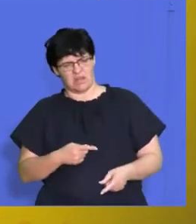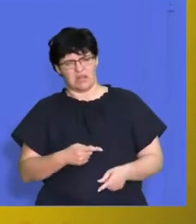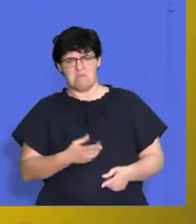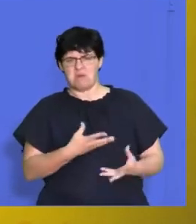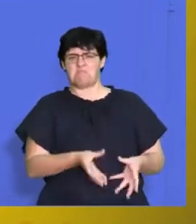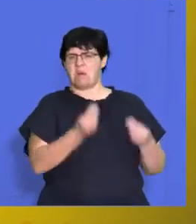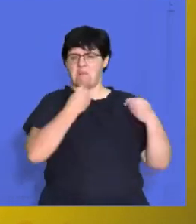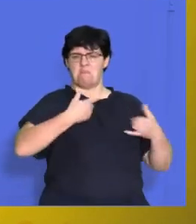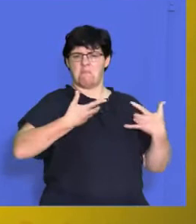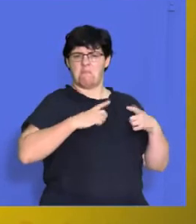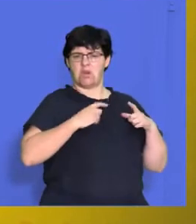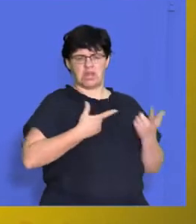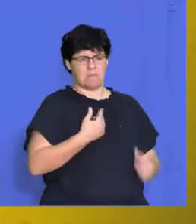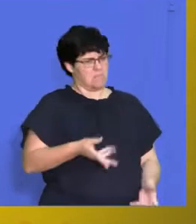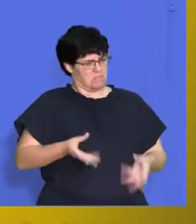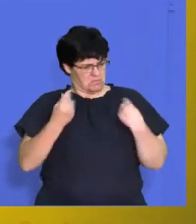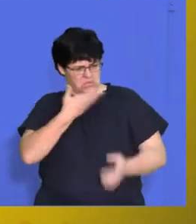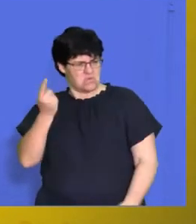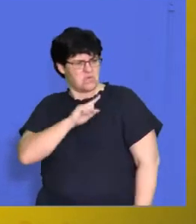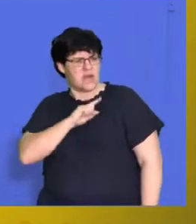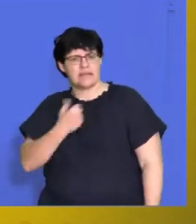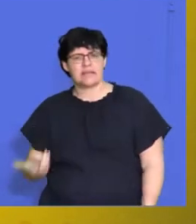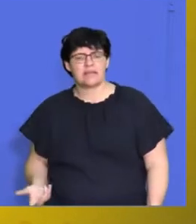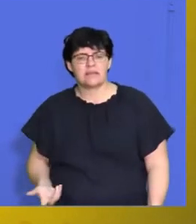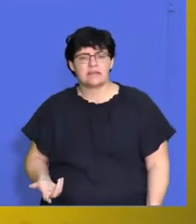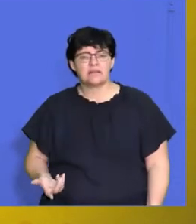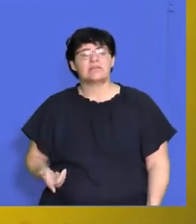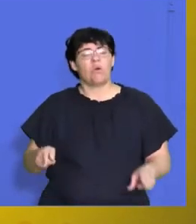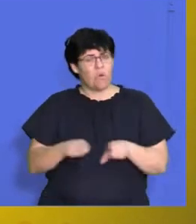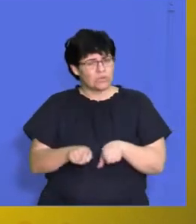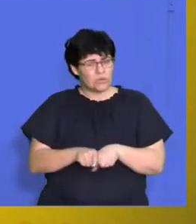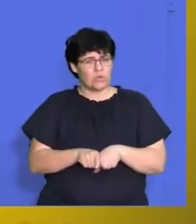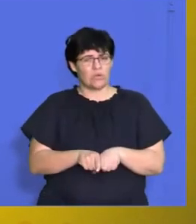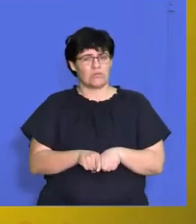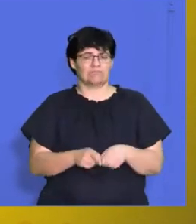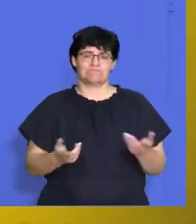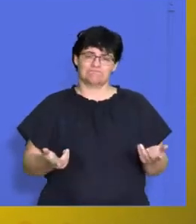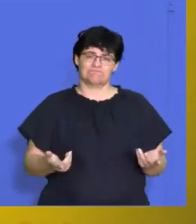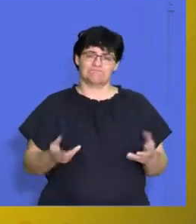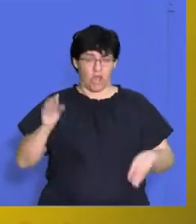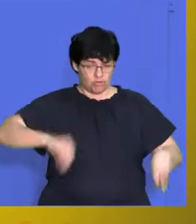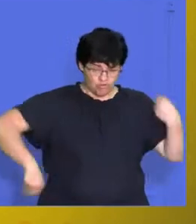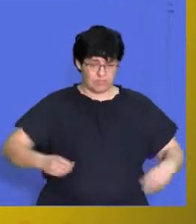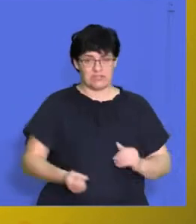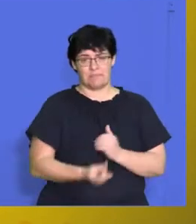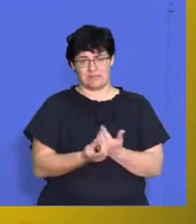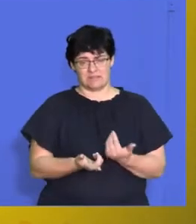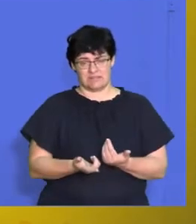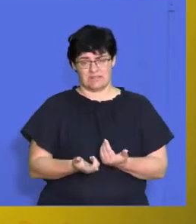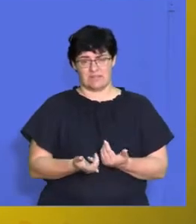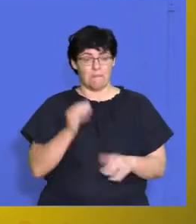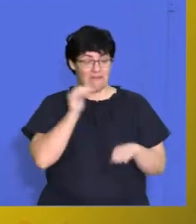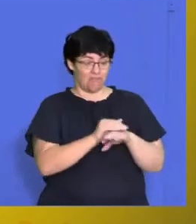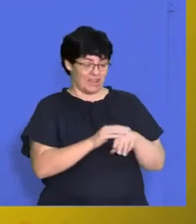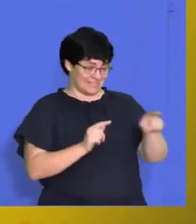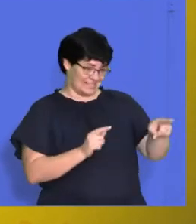getting that fringe benefit and I'm not getting that fringe benefit. It could also be open to corruption. Maybe like my